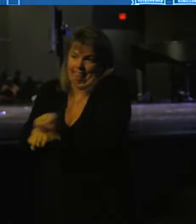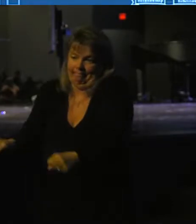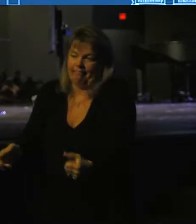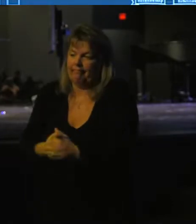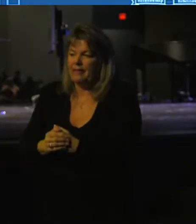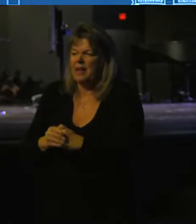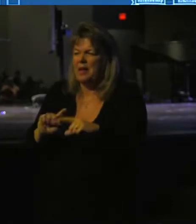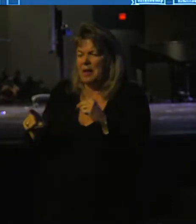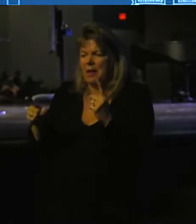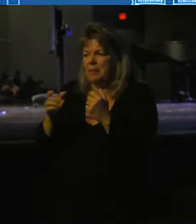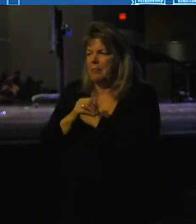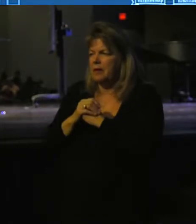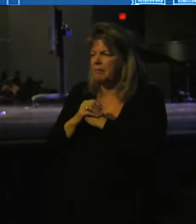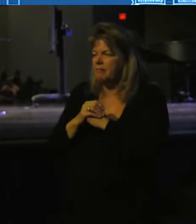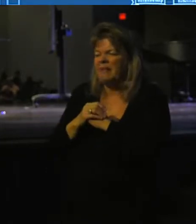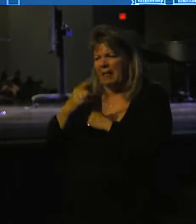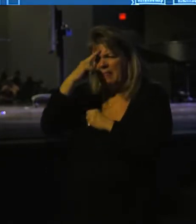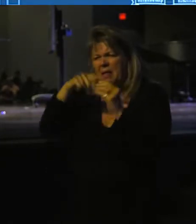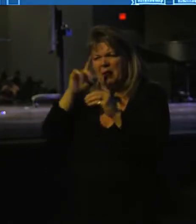Let that sink in for a second.